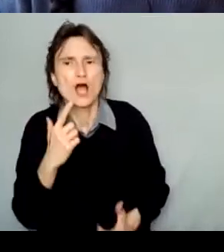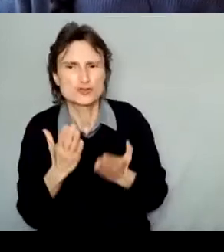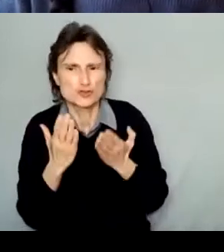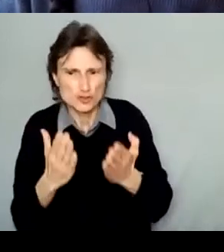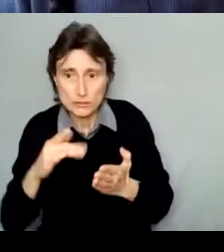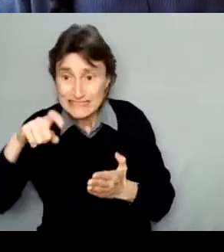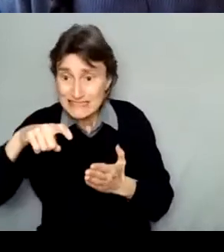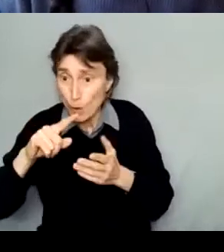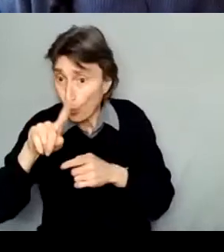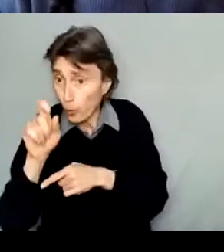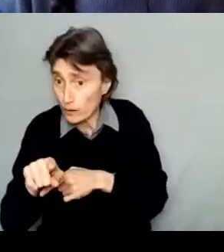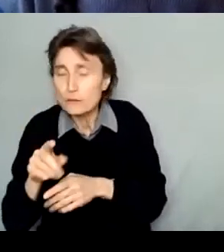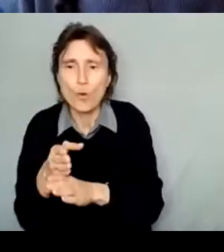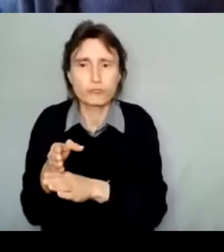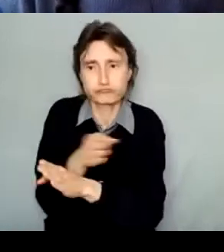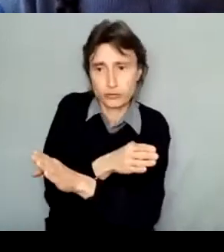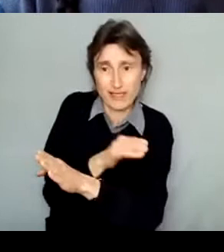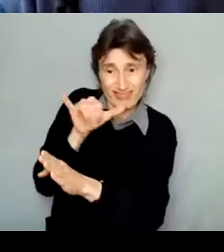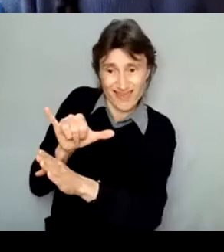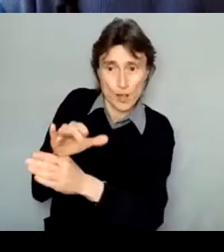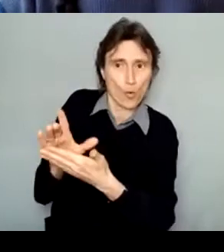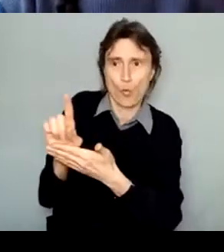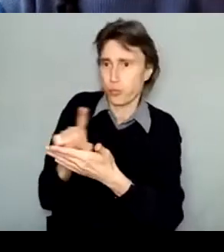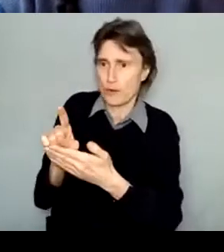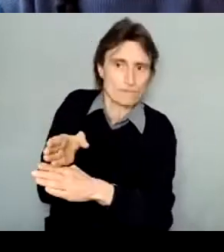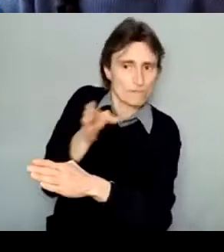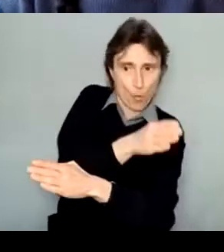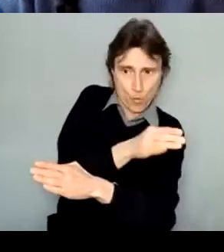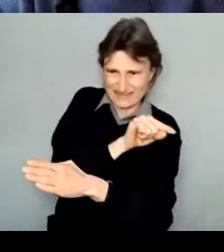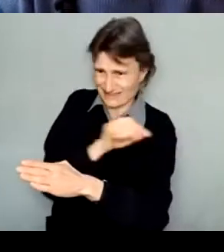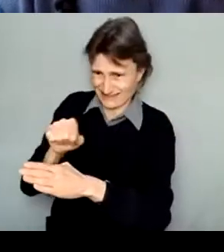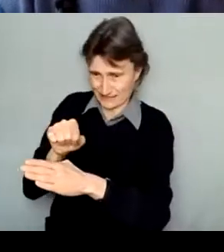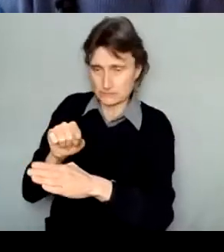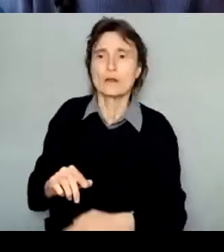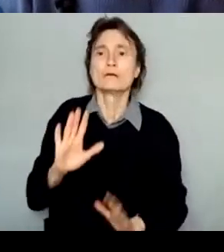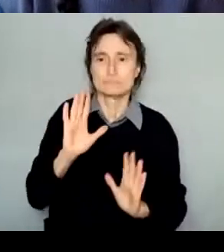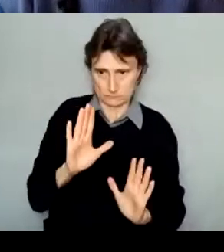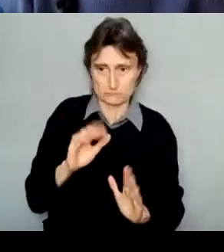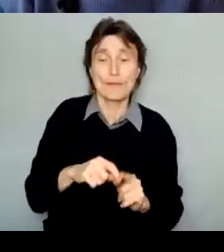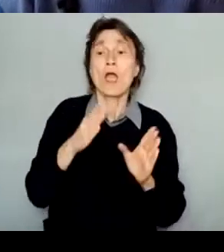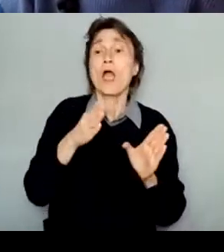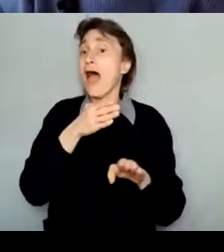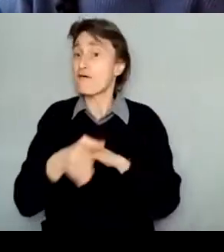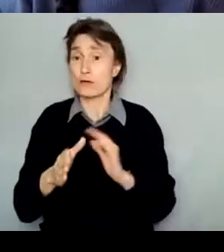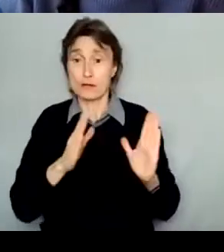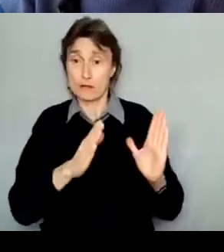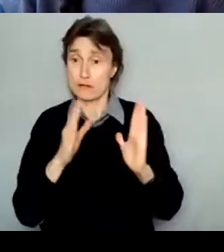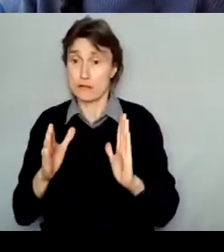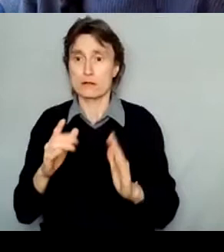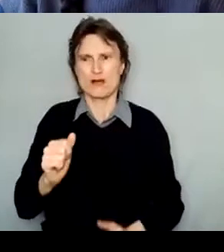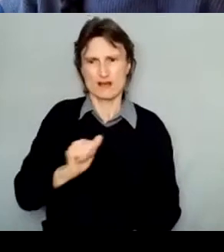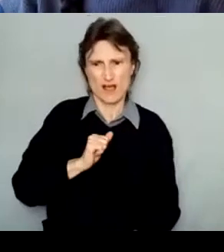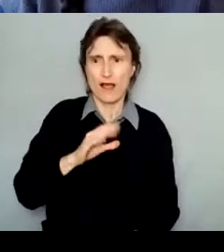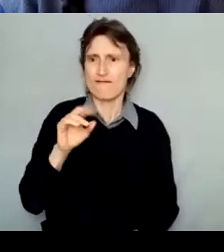Van and I will be prioritizing urgent technical questions on the day of the deadline. that applicants who are already ready to submit can